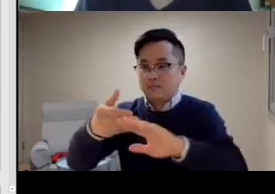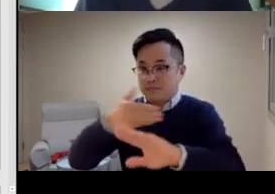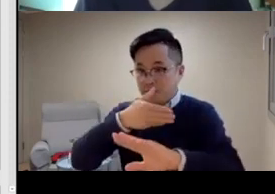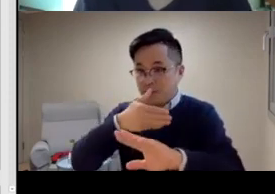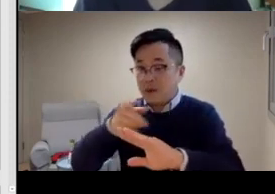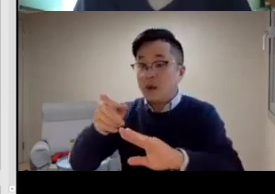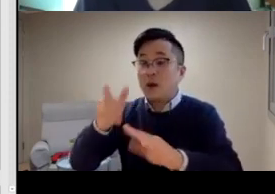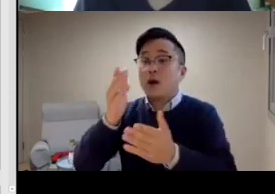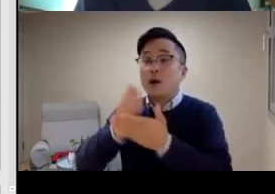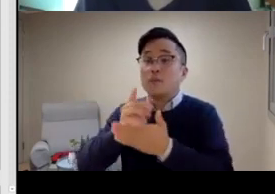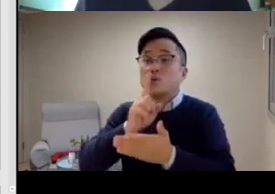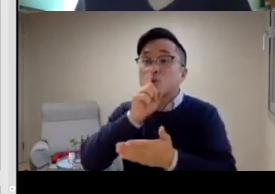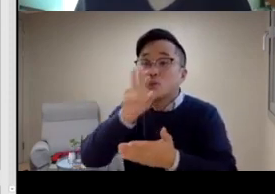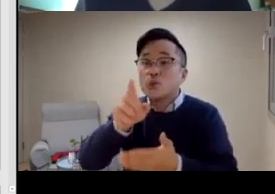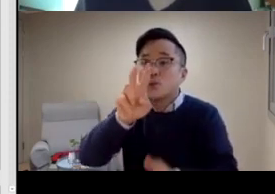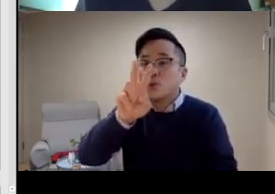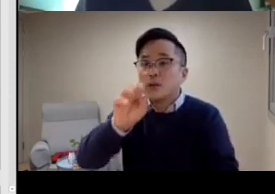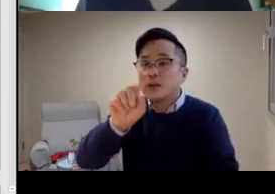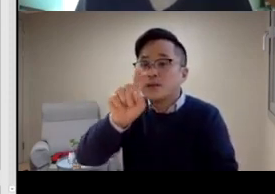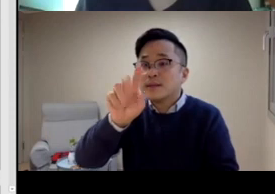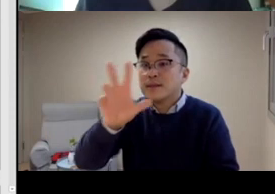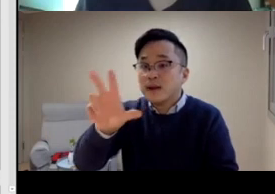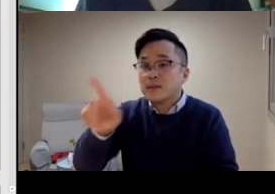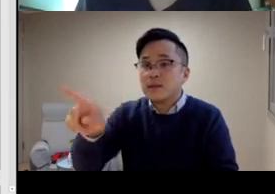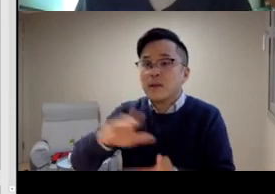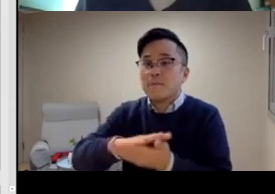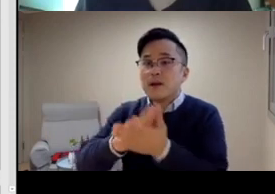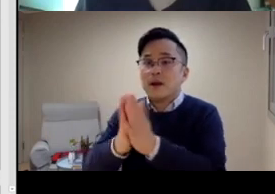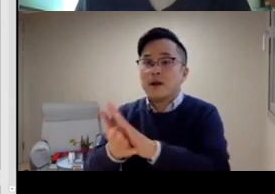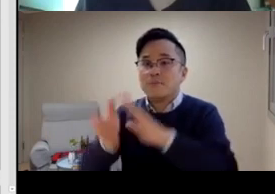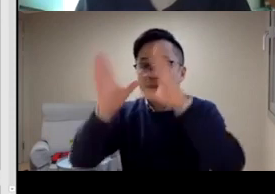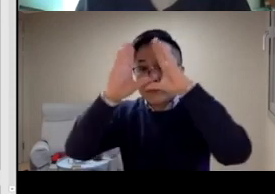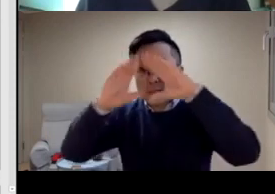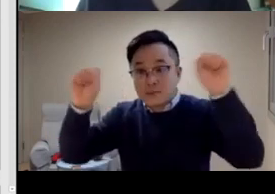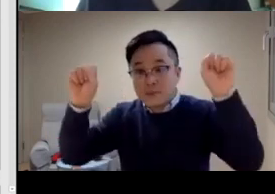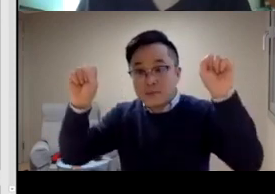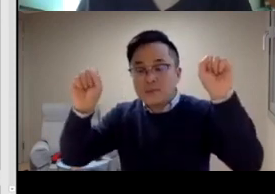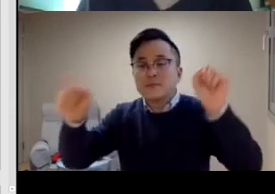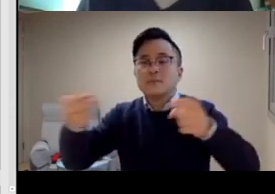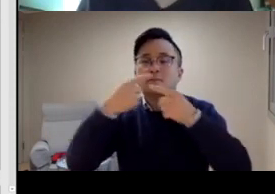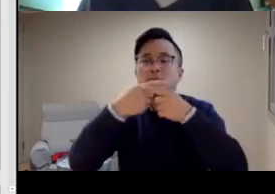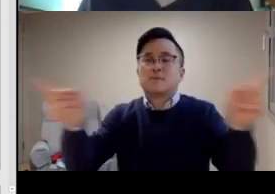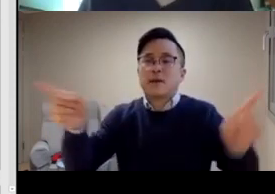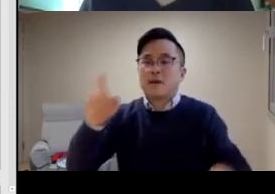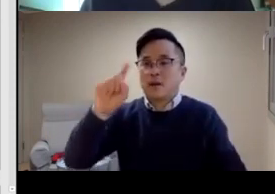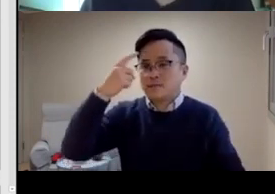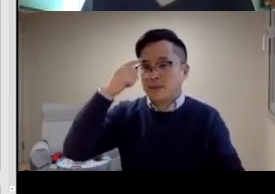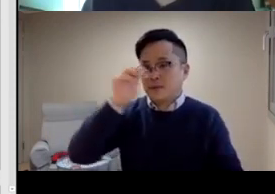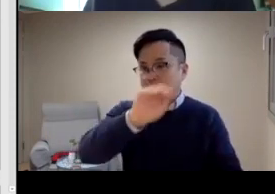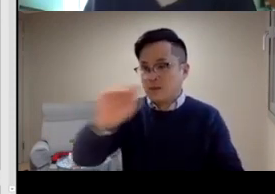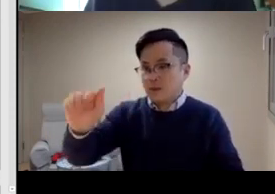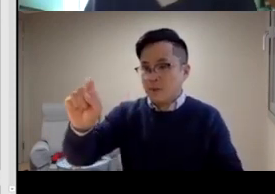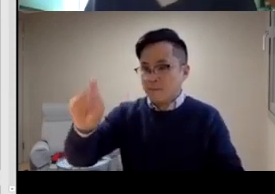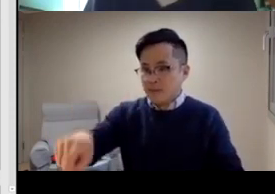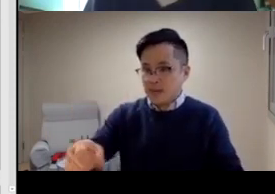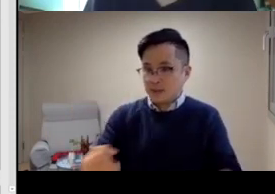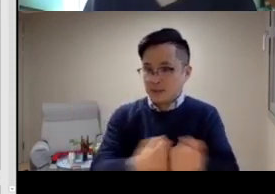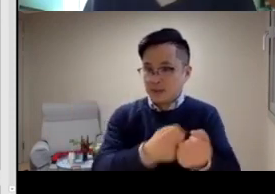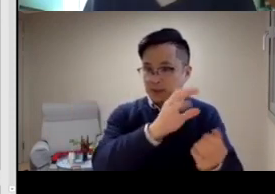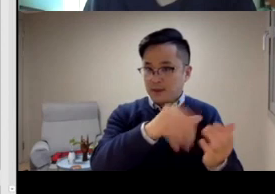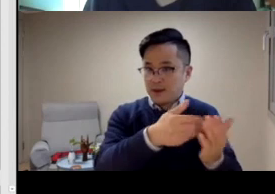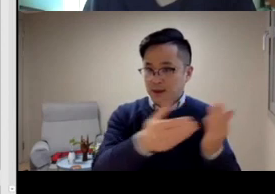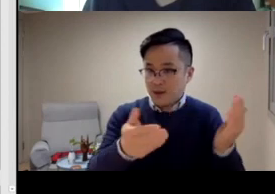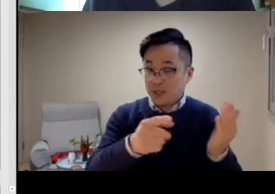her about the importance of having a law to protect and develop Korean Sign Language. And in 2013, she did